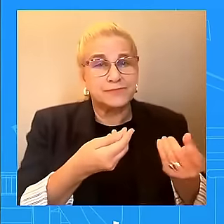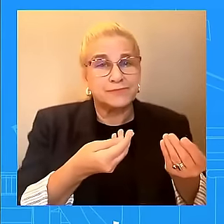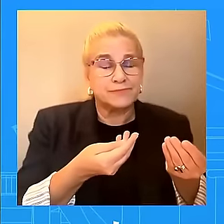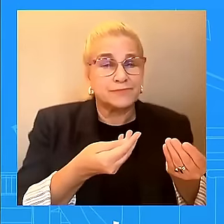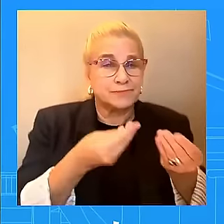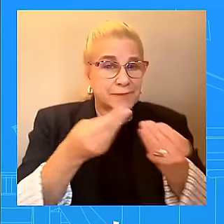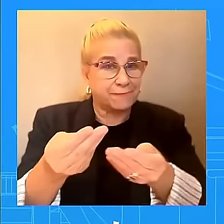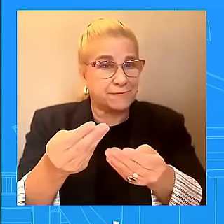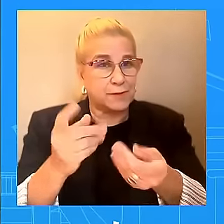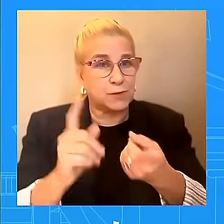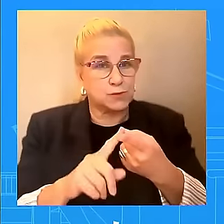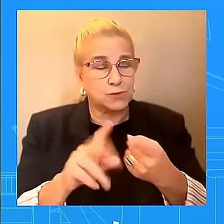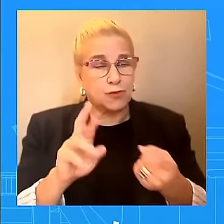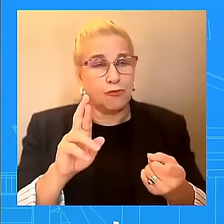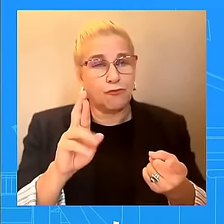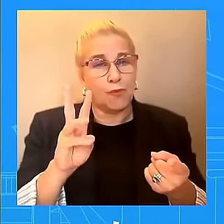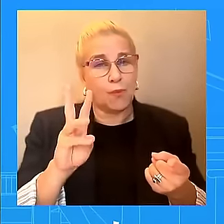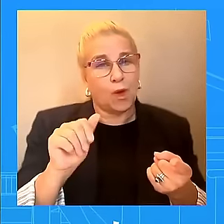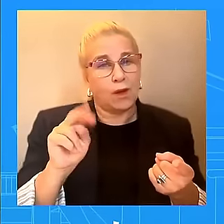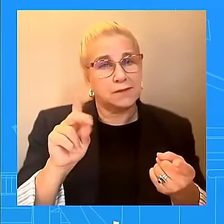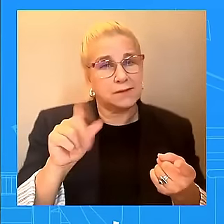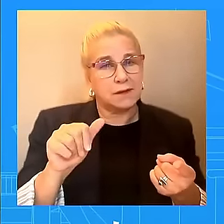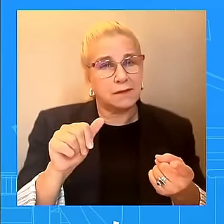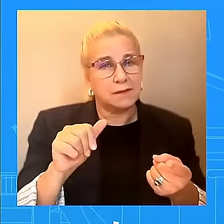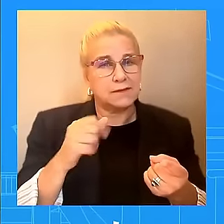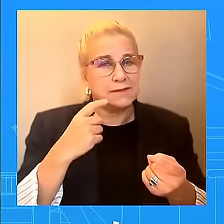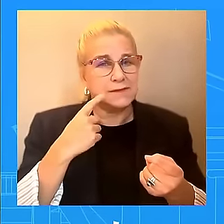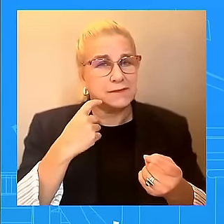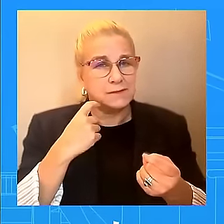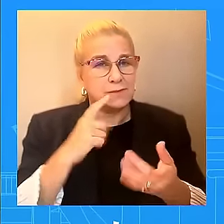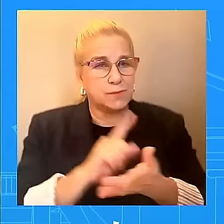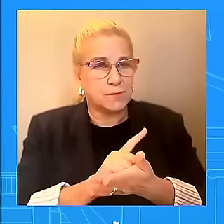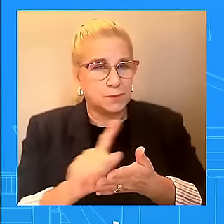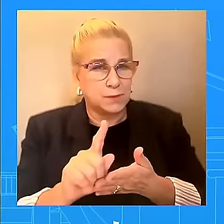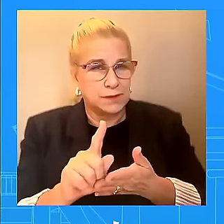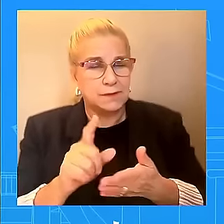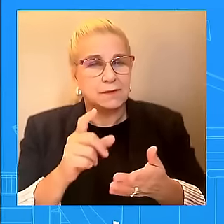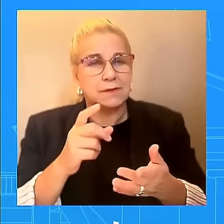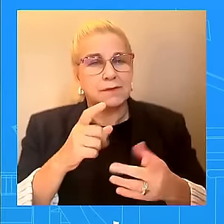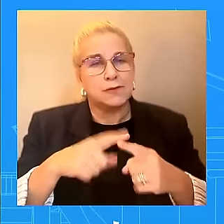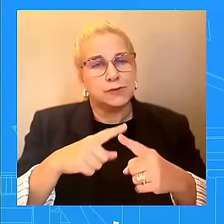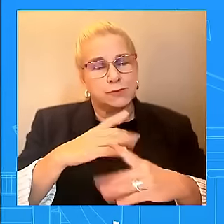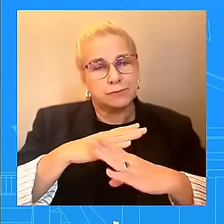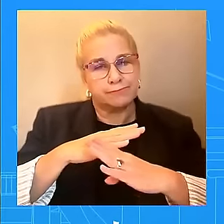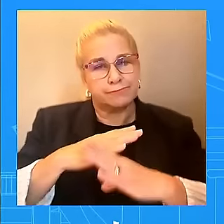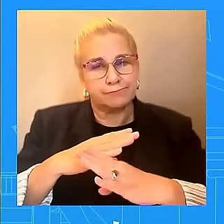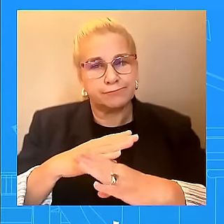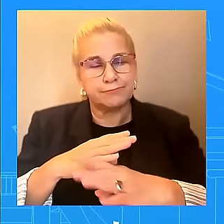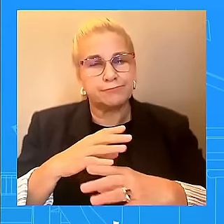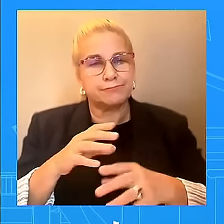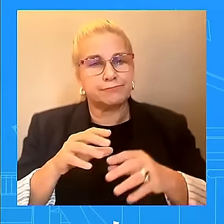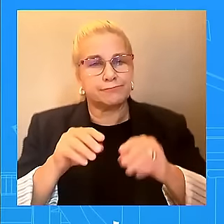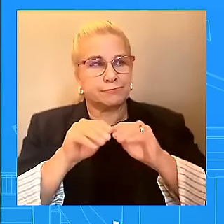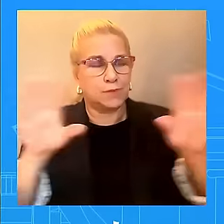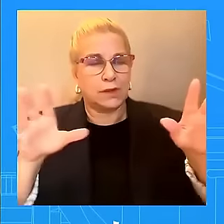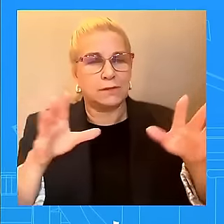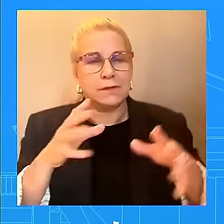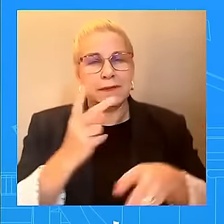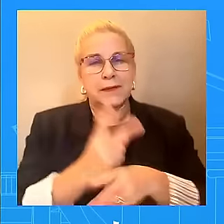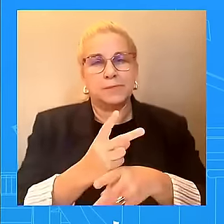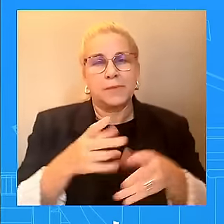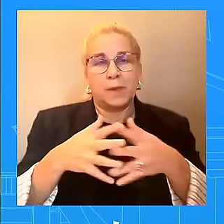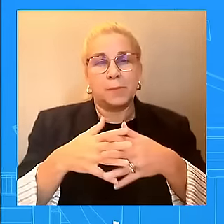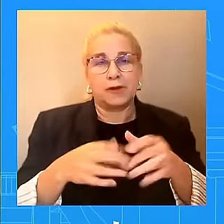Americans safe, we are implementing additional precautions for a small select group of travelers arriving in the United States from Rwanda,